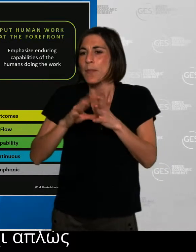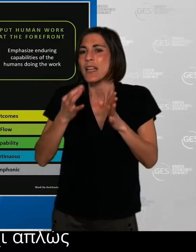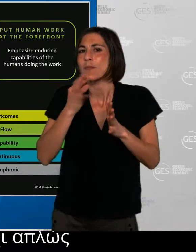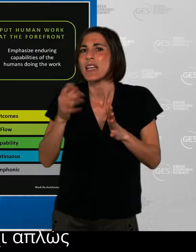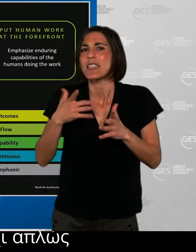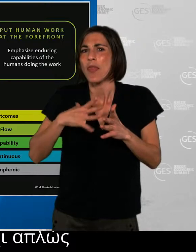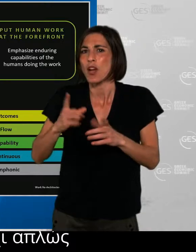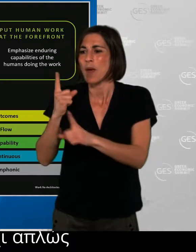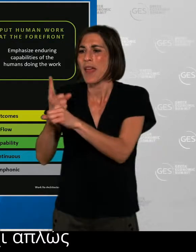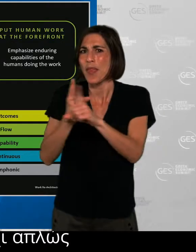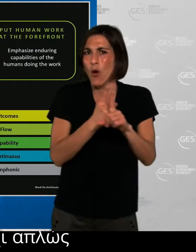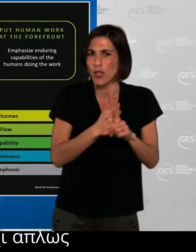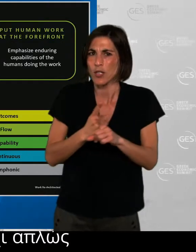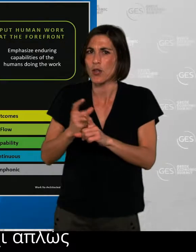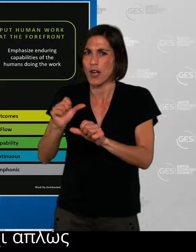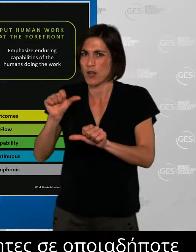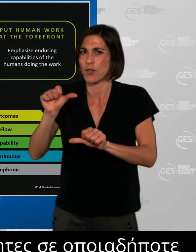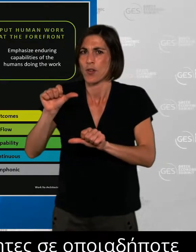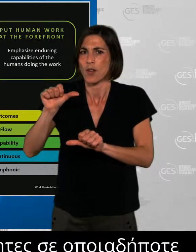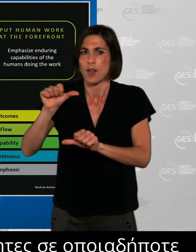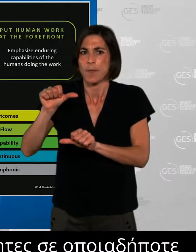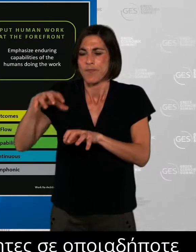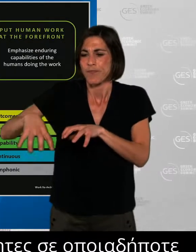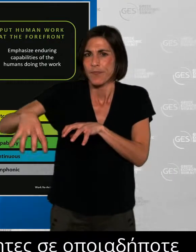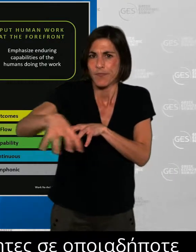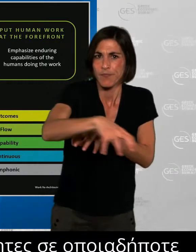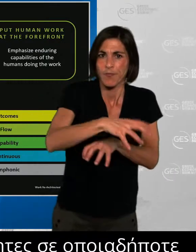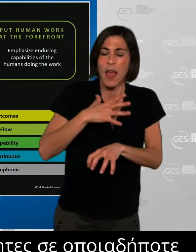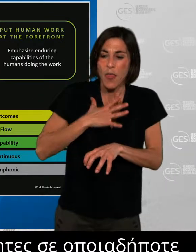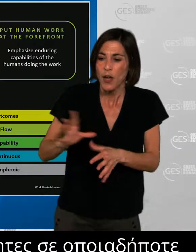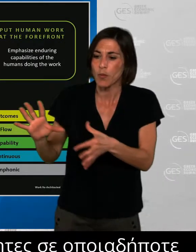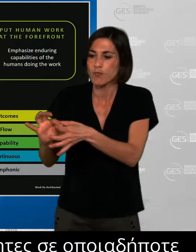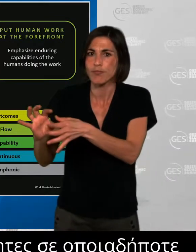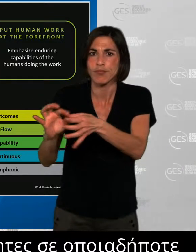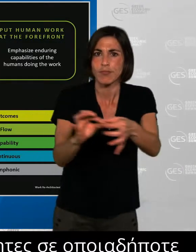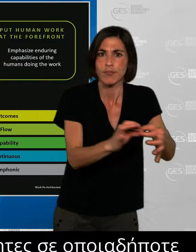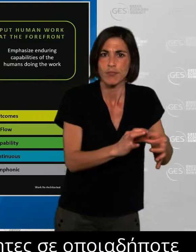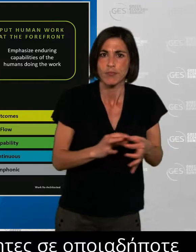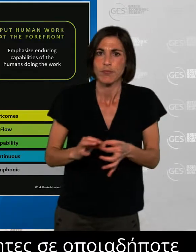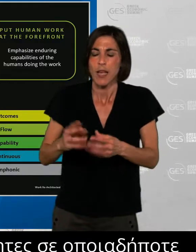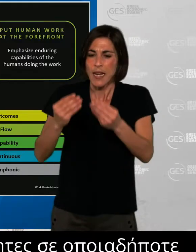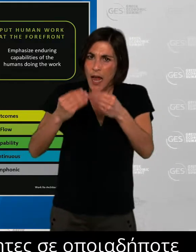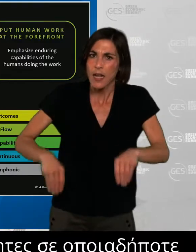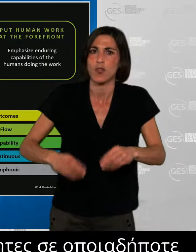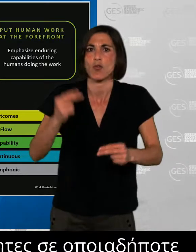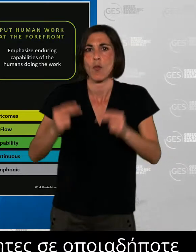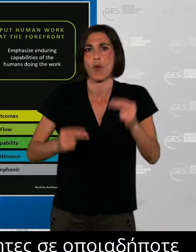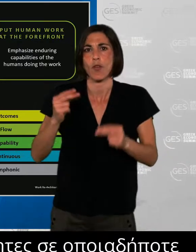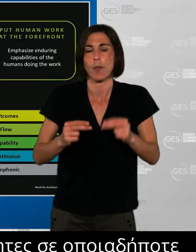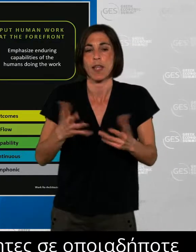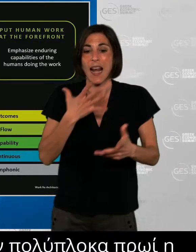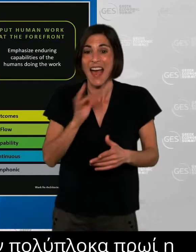coming together to solve this complex problem. But the opportunity for us is great because if we are able